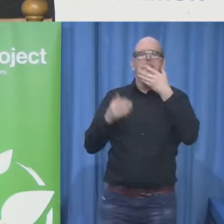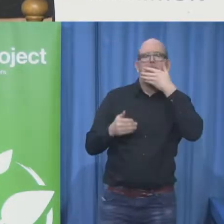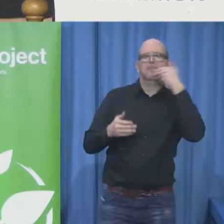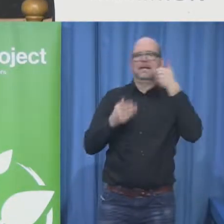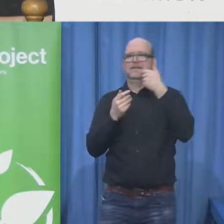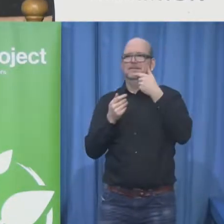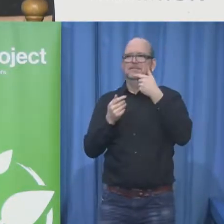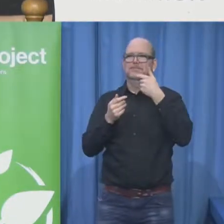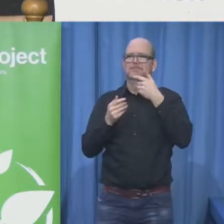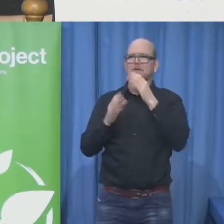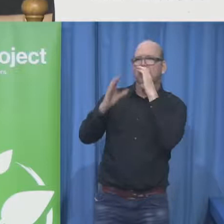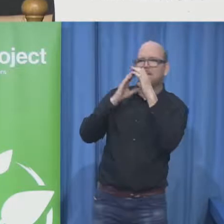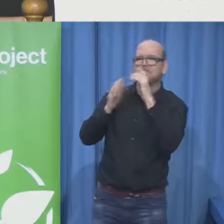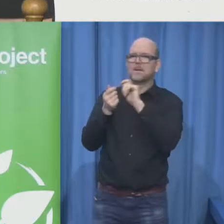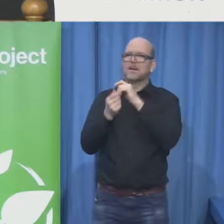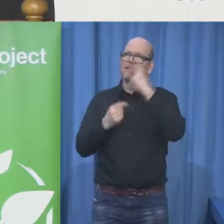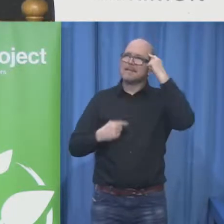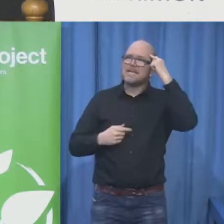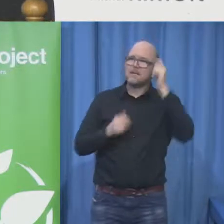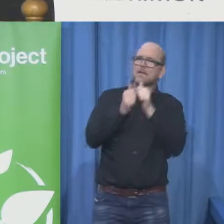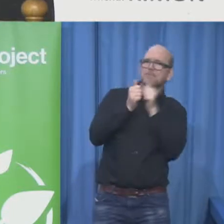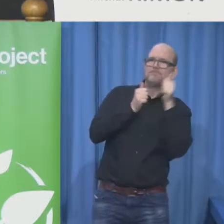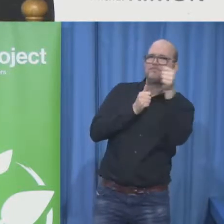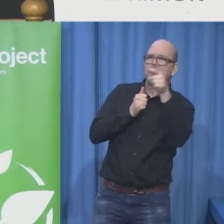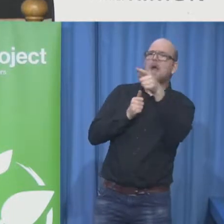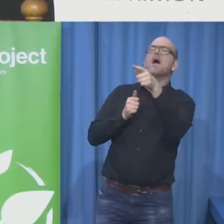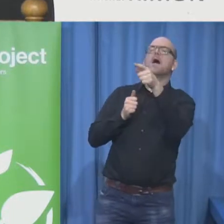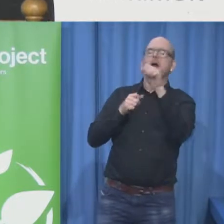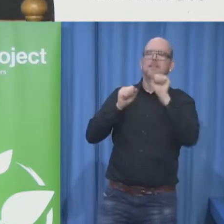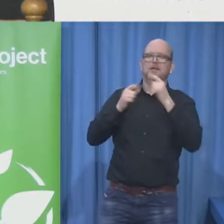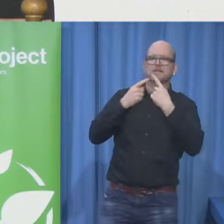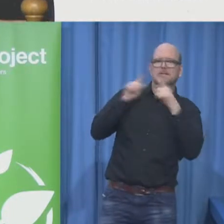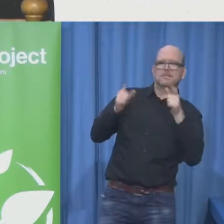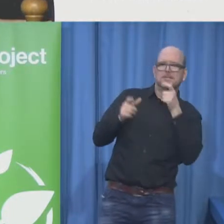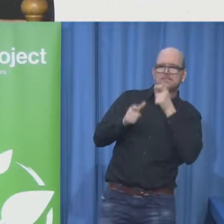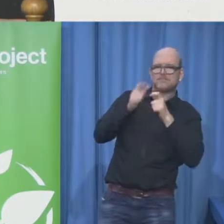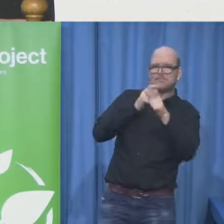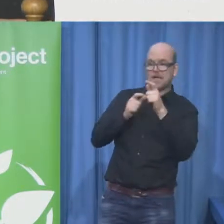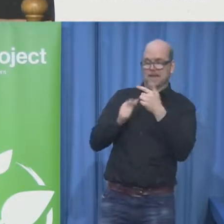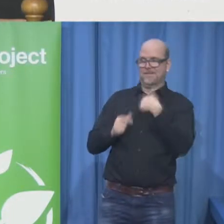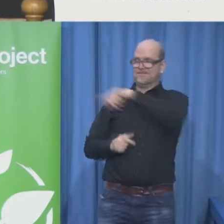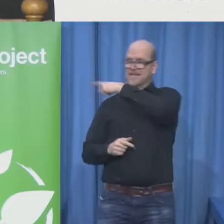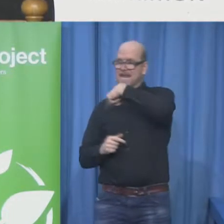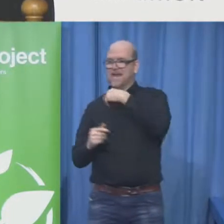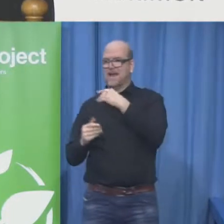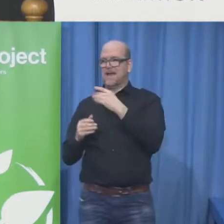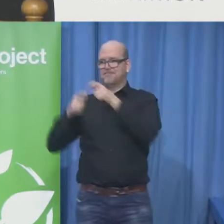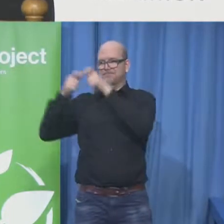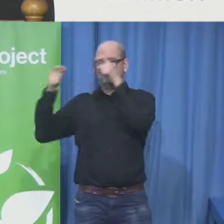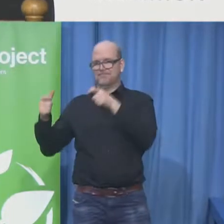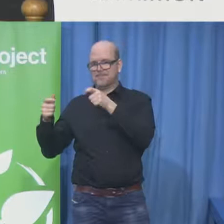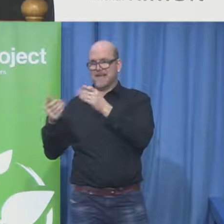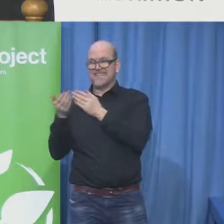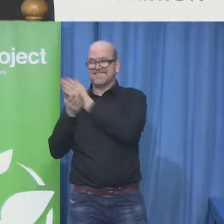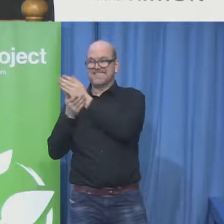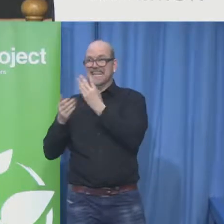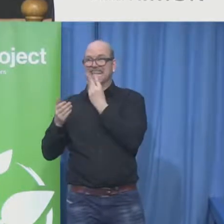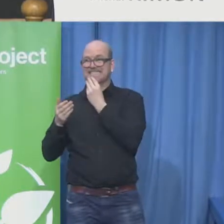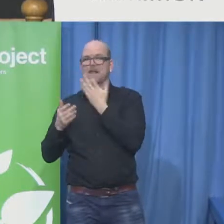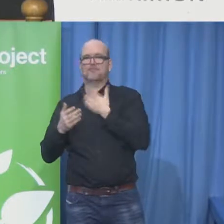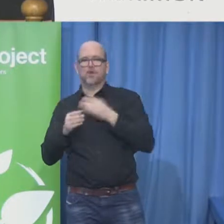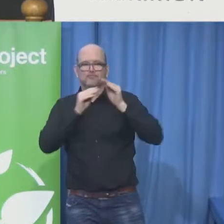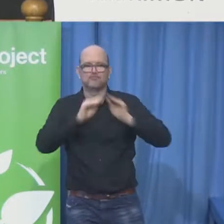we train and the people we educate meet the people themselves it's people to people they meet the people with the disabilities